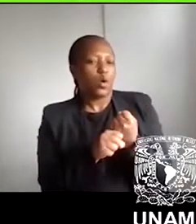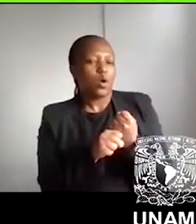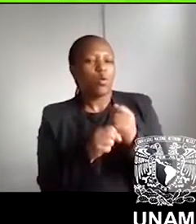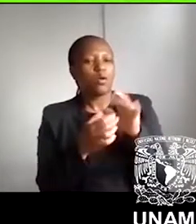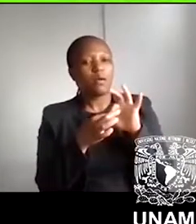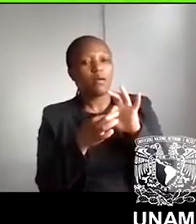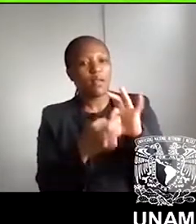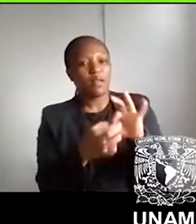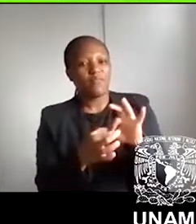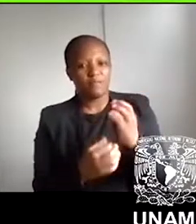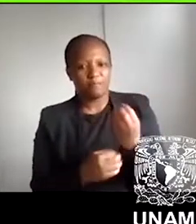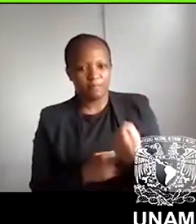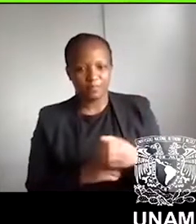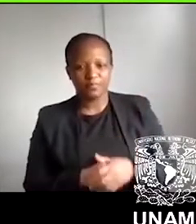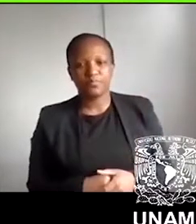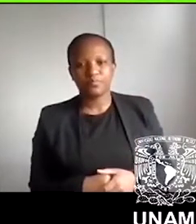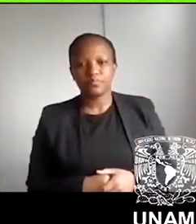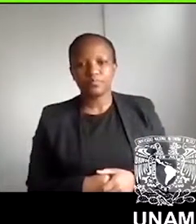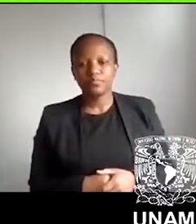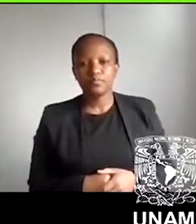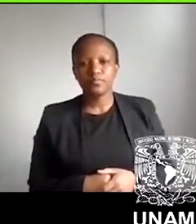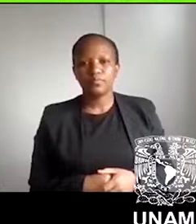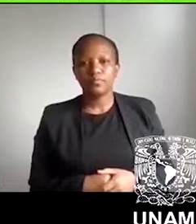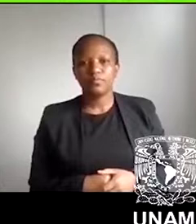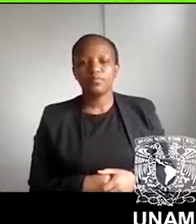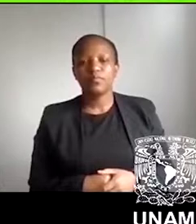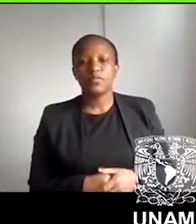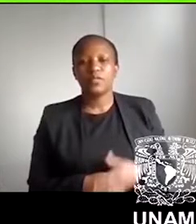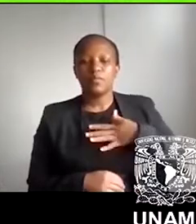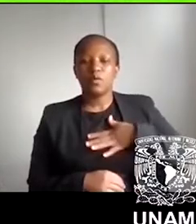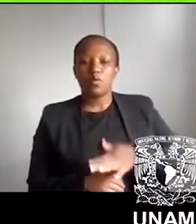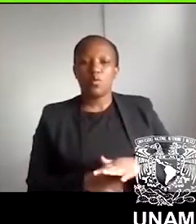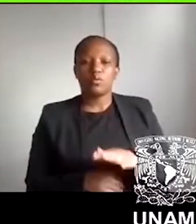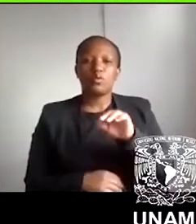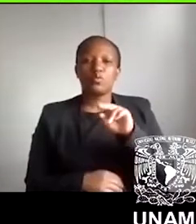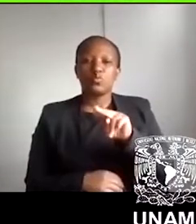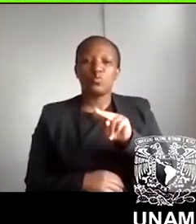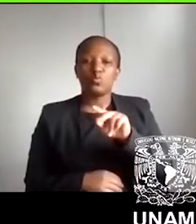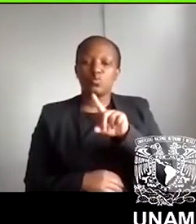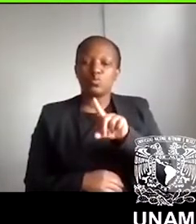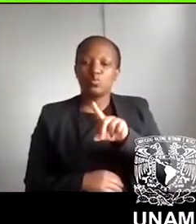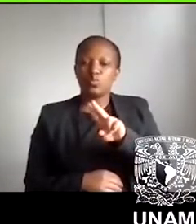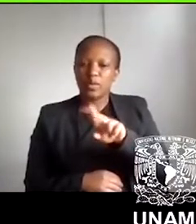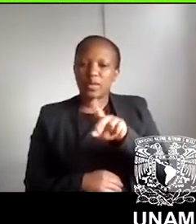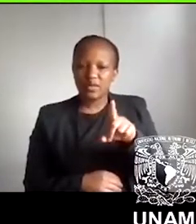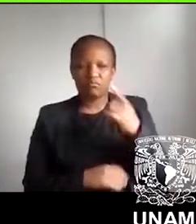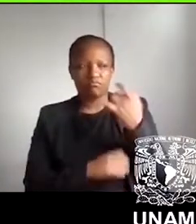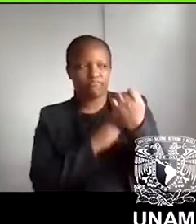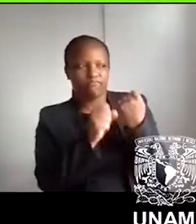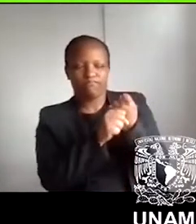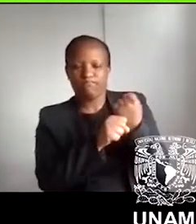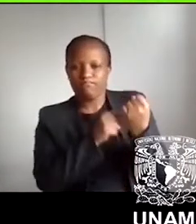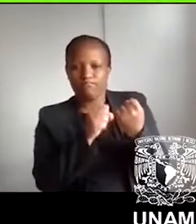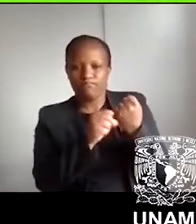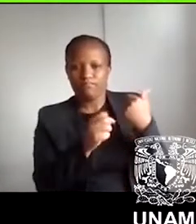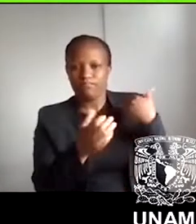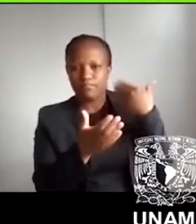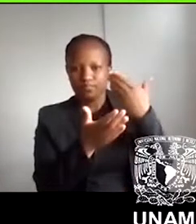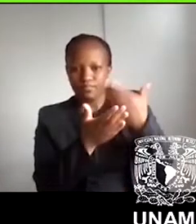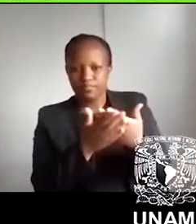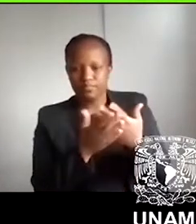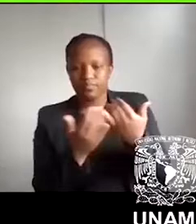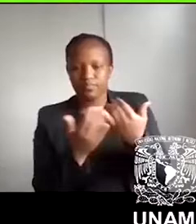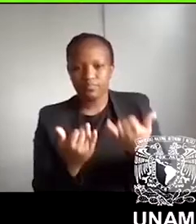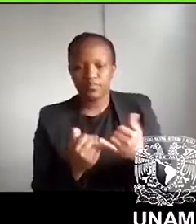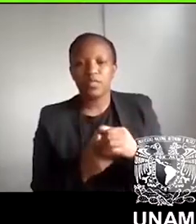I would like to start by describing 21st century Mexican literature in relation to what we could call Mexican literary